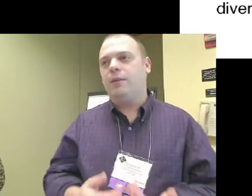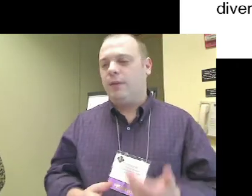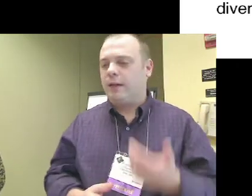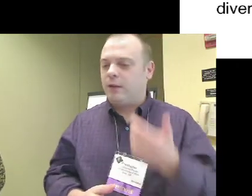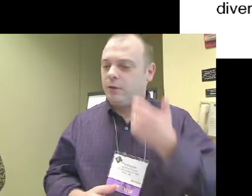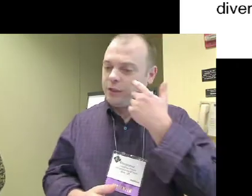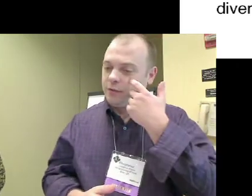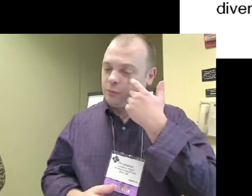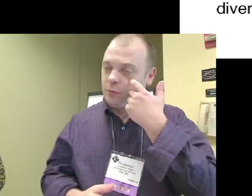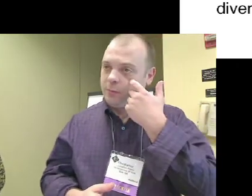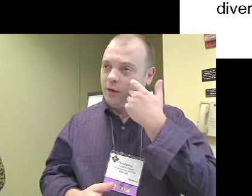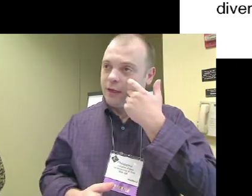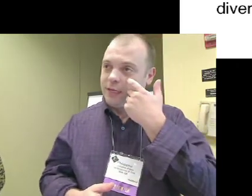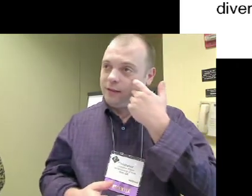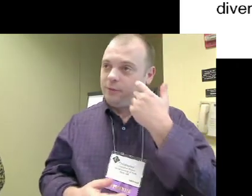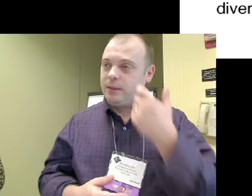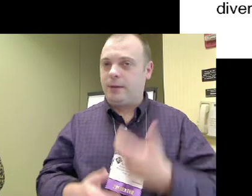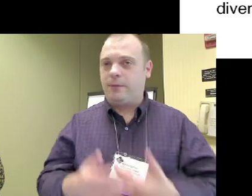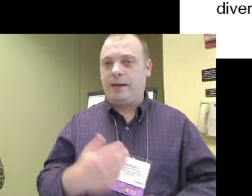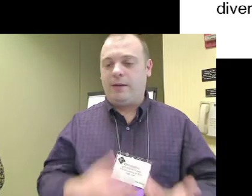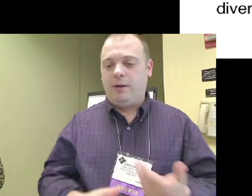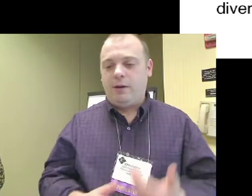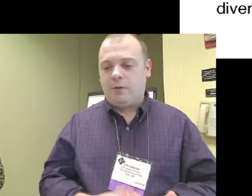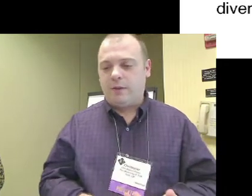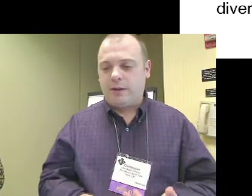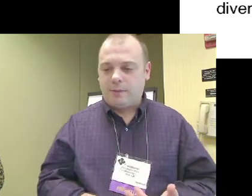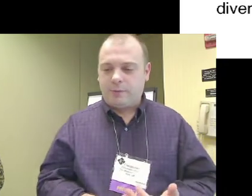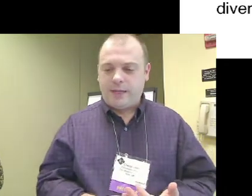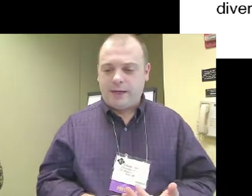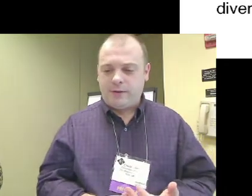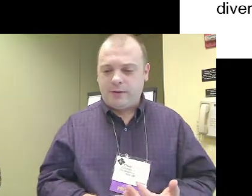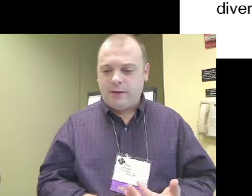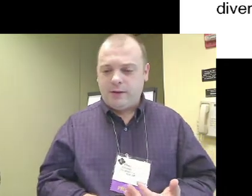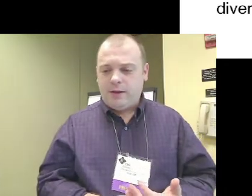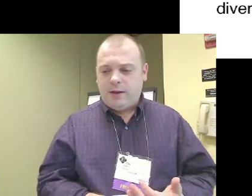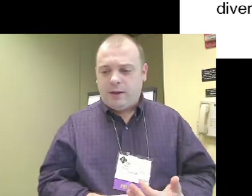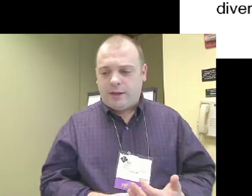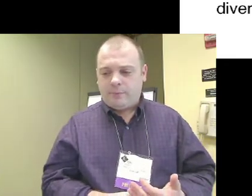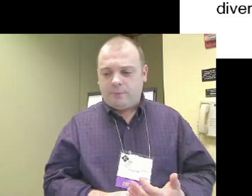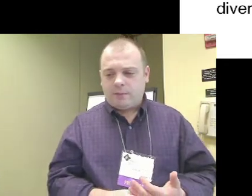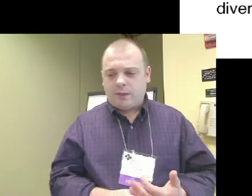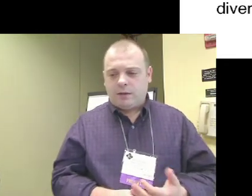apply to these new technologies, and we'll be talking a little bit about that over the next couple of days.